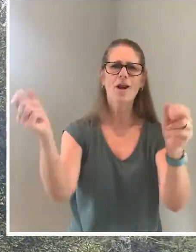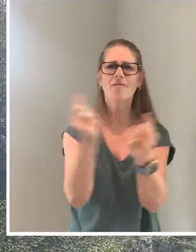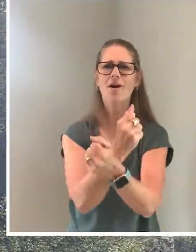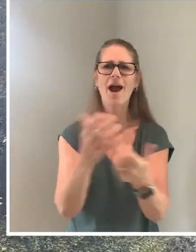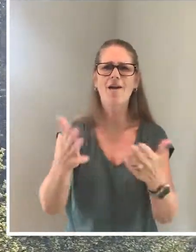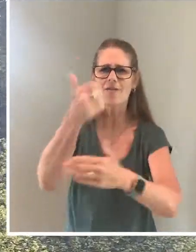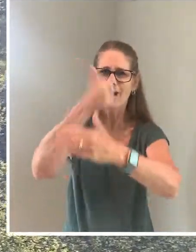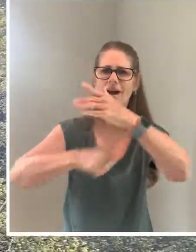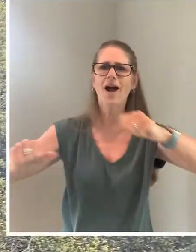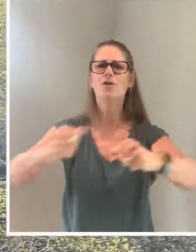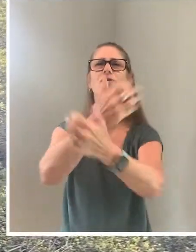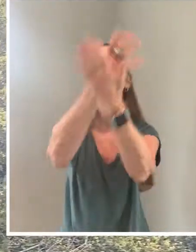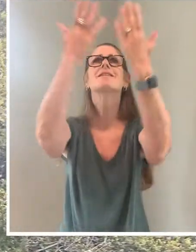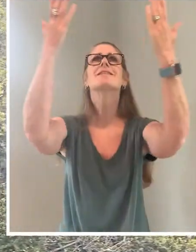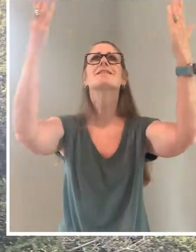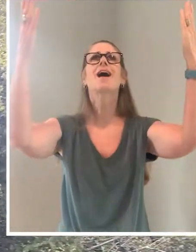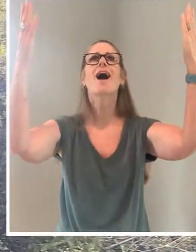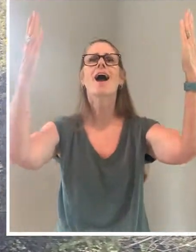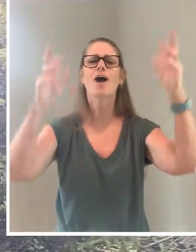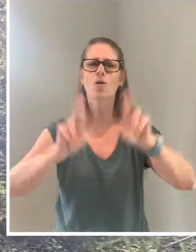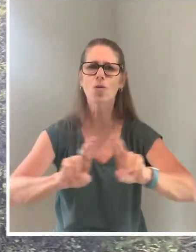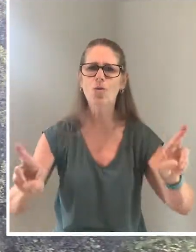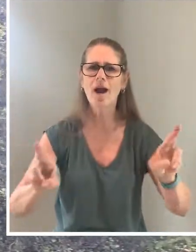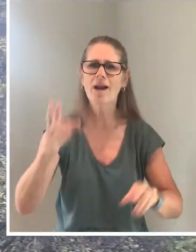Ready, because you're that kind of guy.